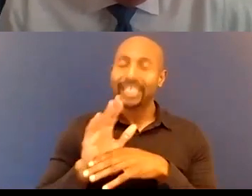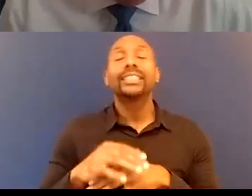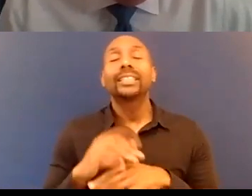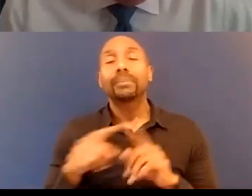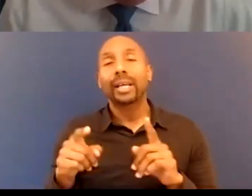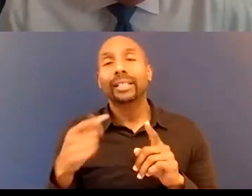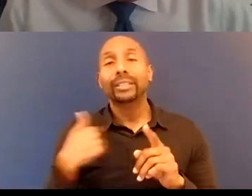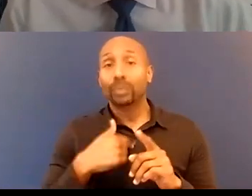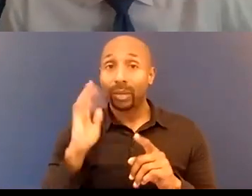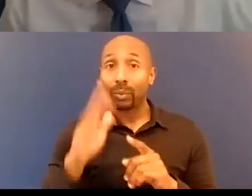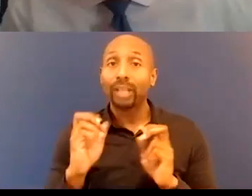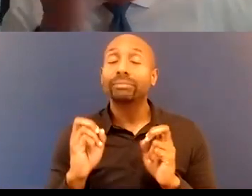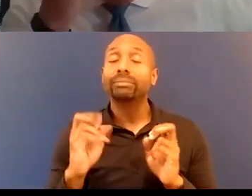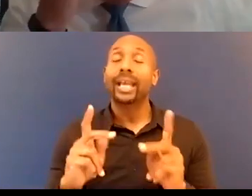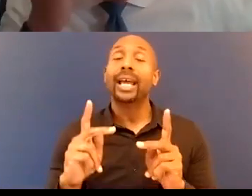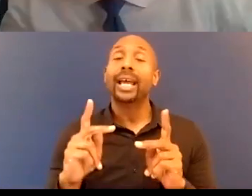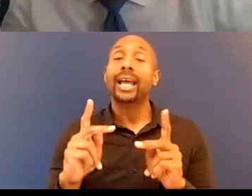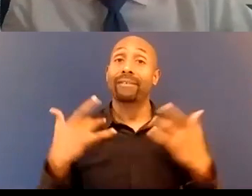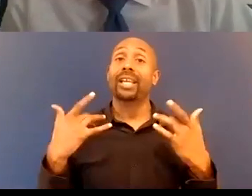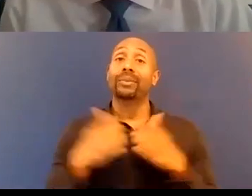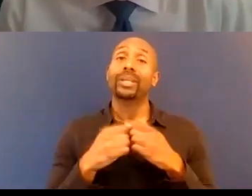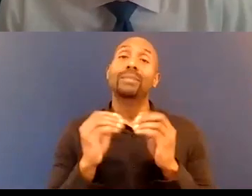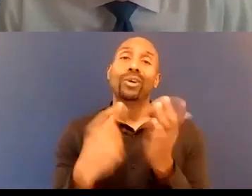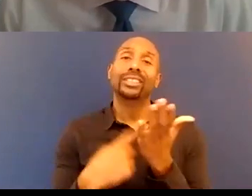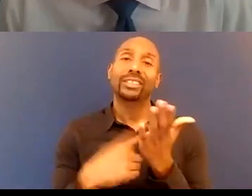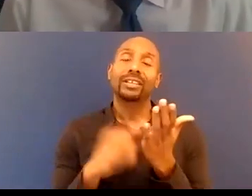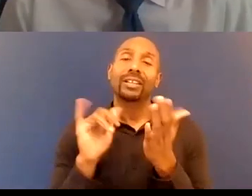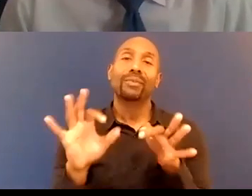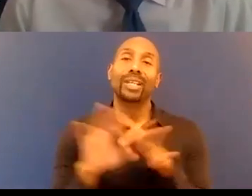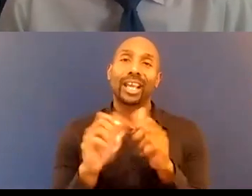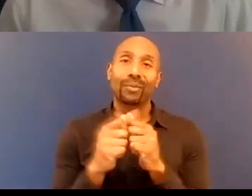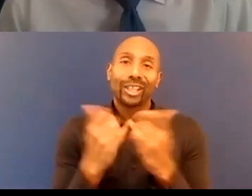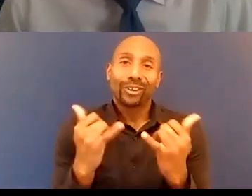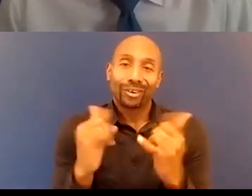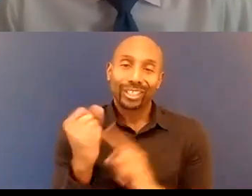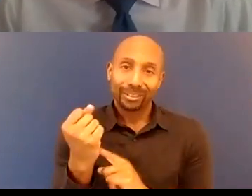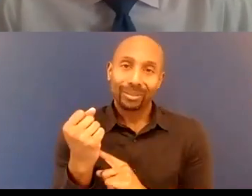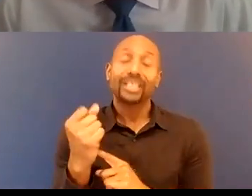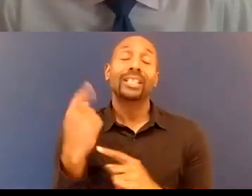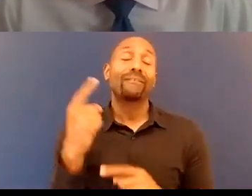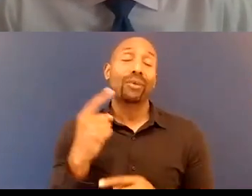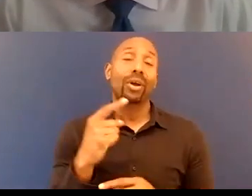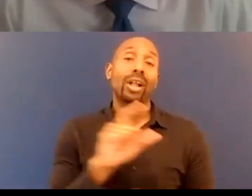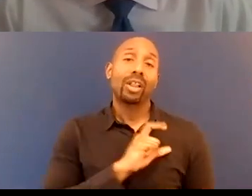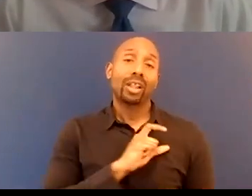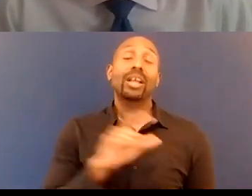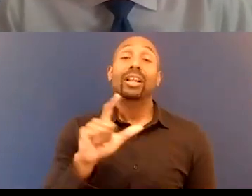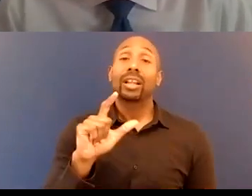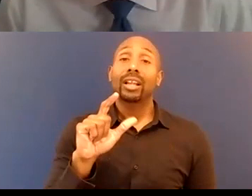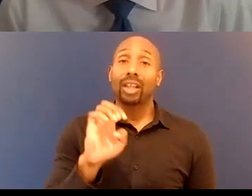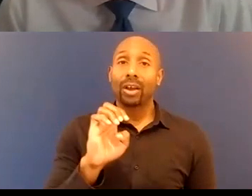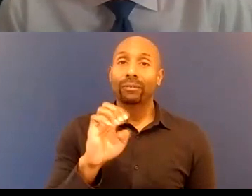more discussions that will be relevant and timely to our lawn enforcement and our community needs so again